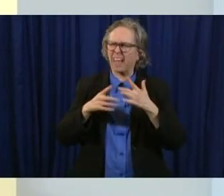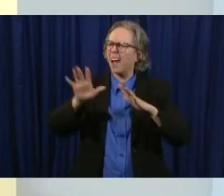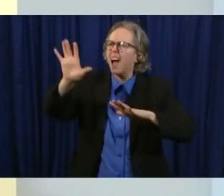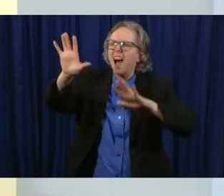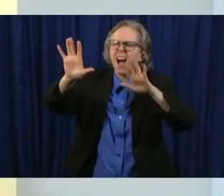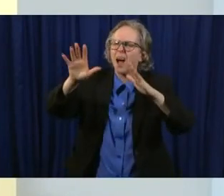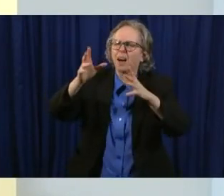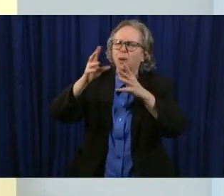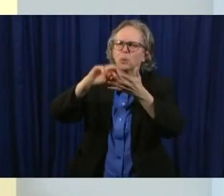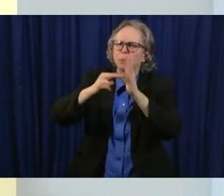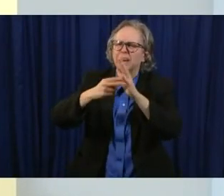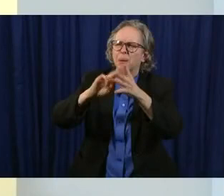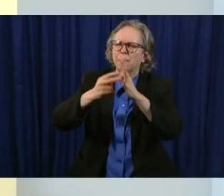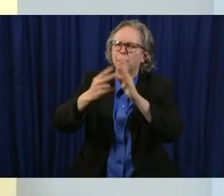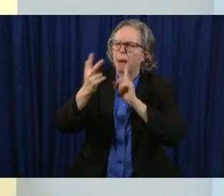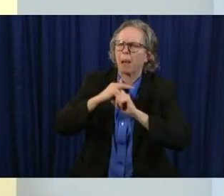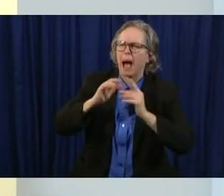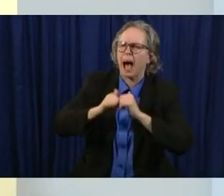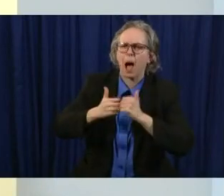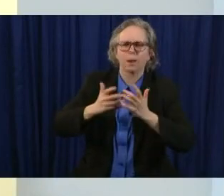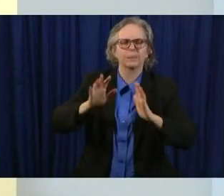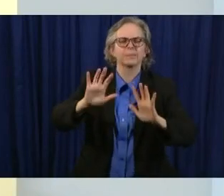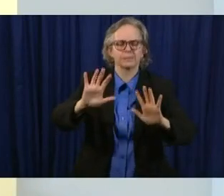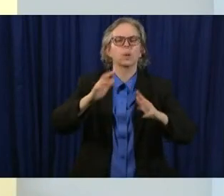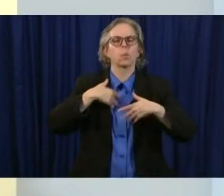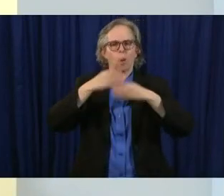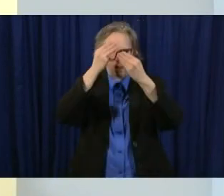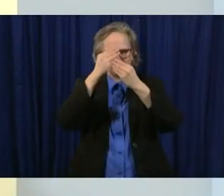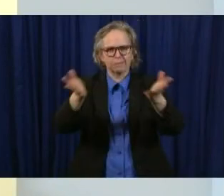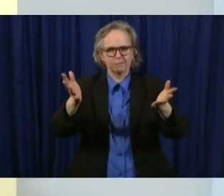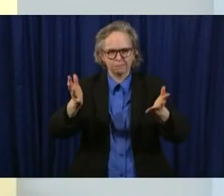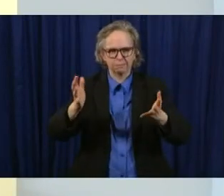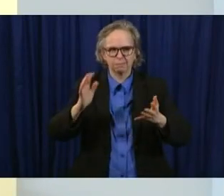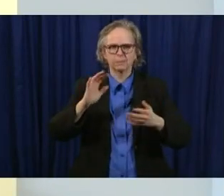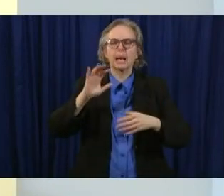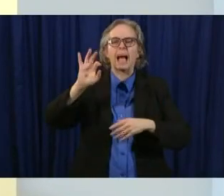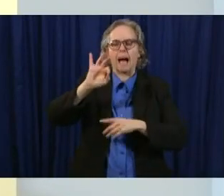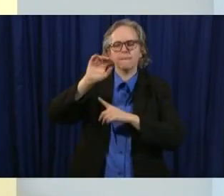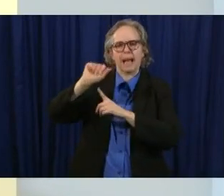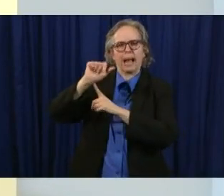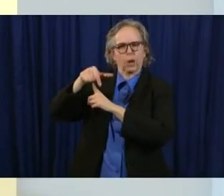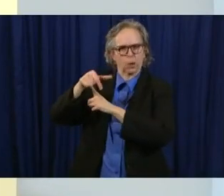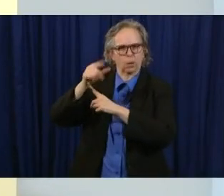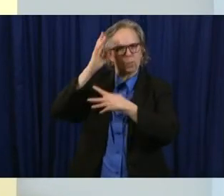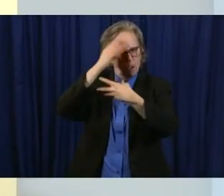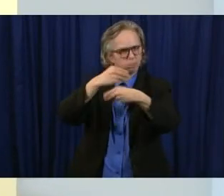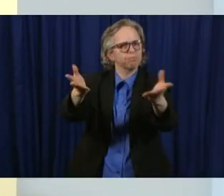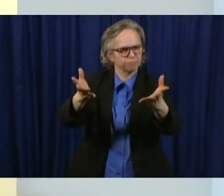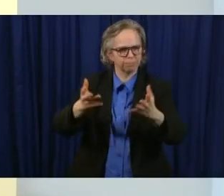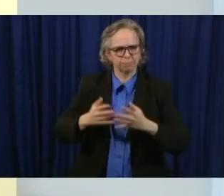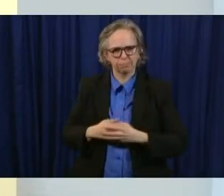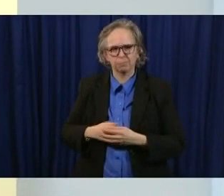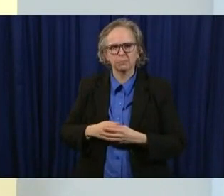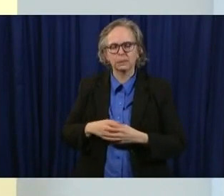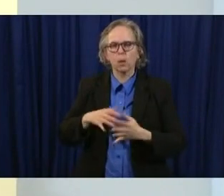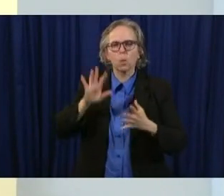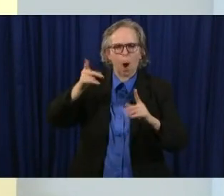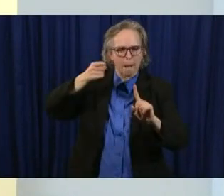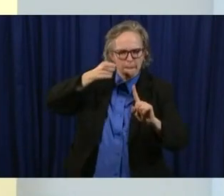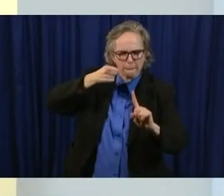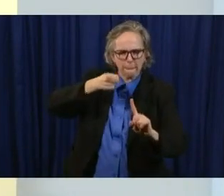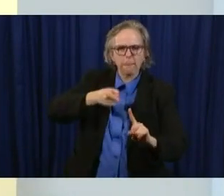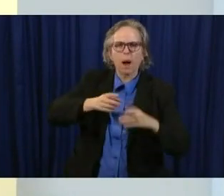attempt to clarify them in an faq so that so that we can give that specific guidance but